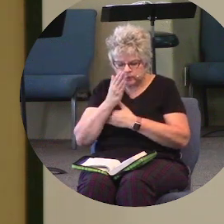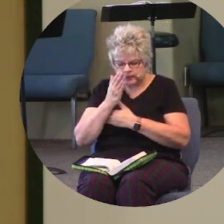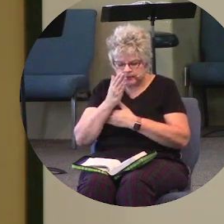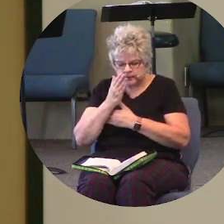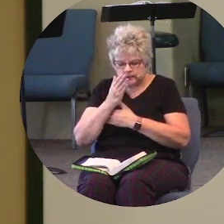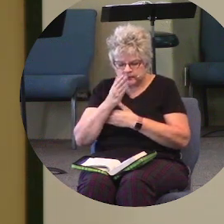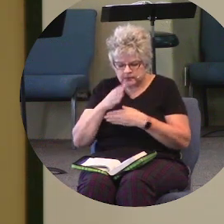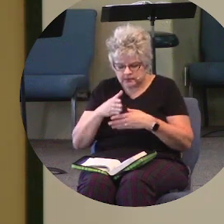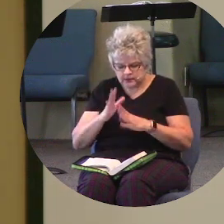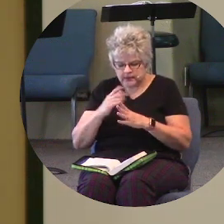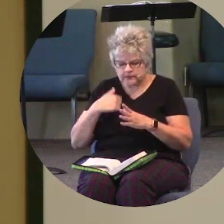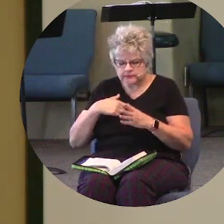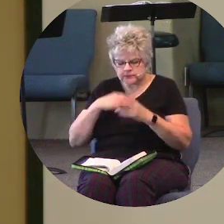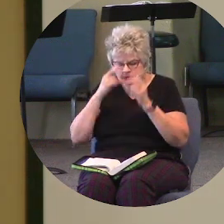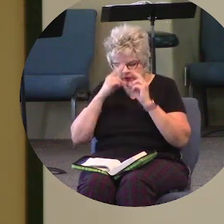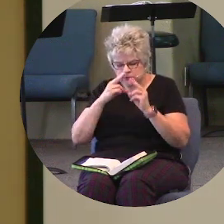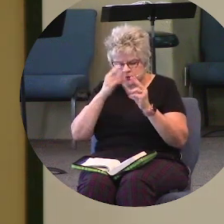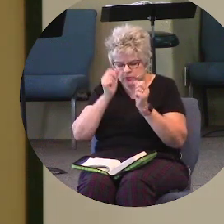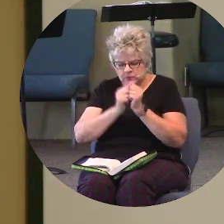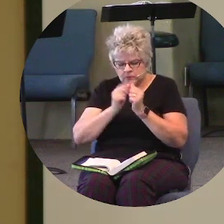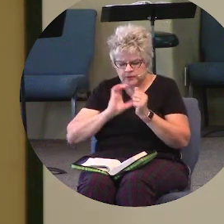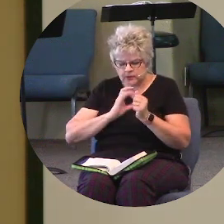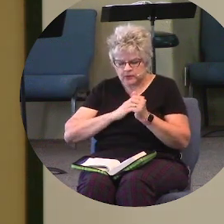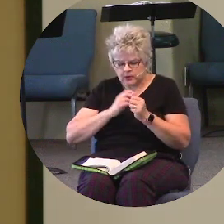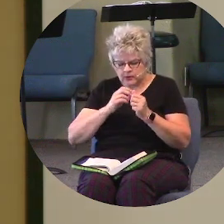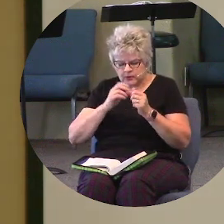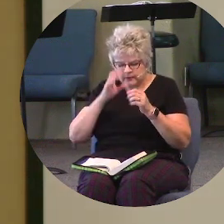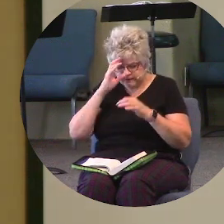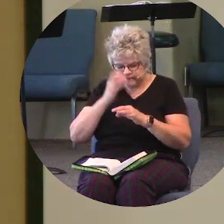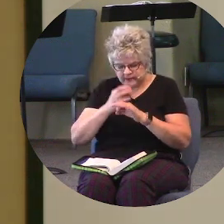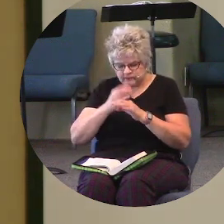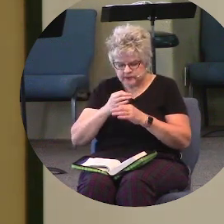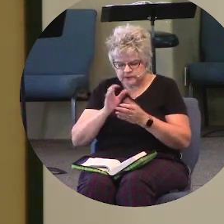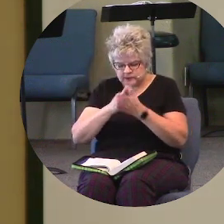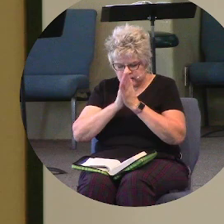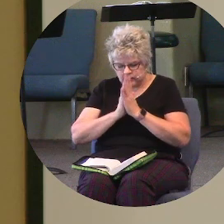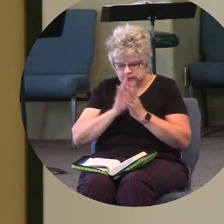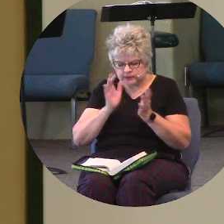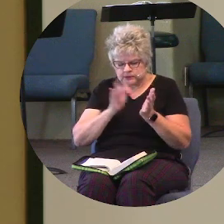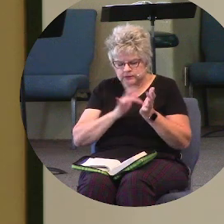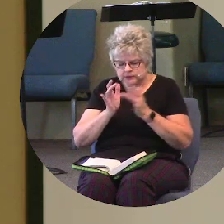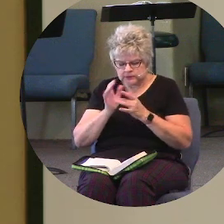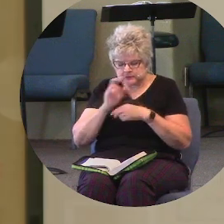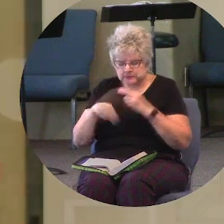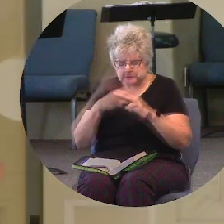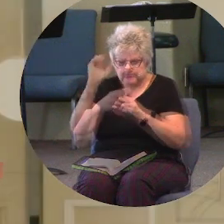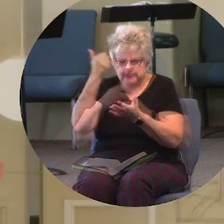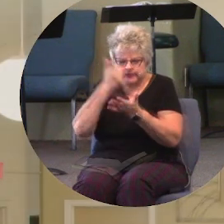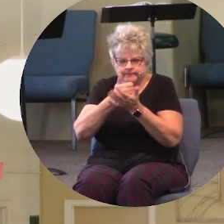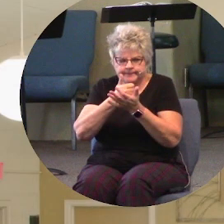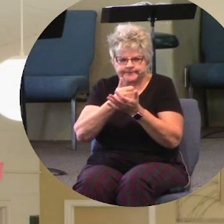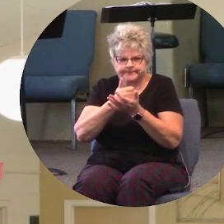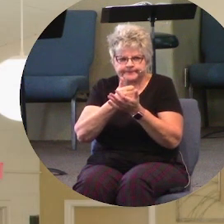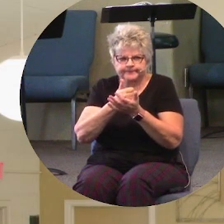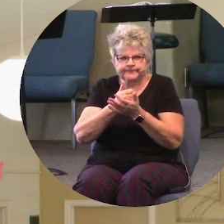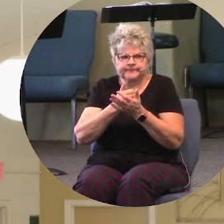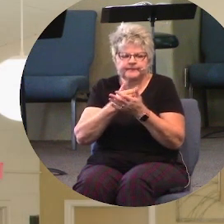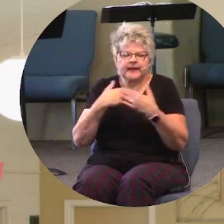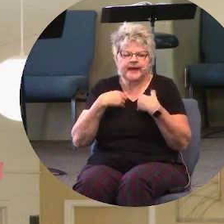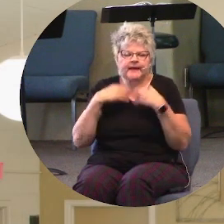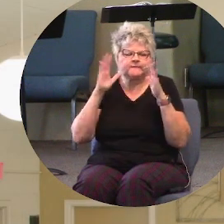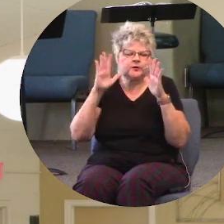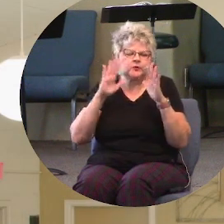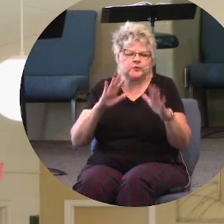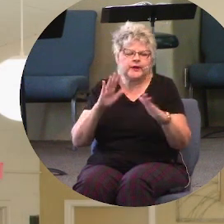May we honor you with our faithfulness. And I pray this in Jesus' name. Amen. Have a great